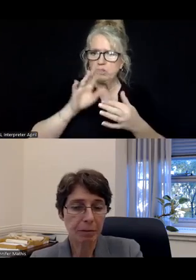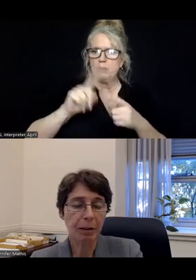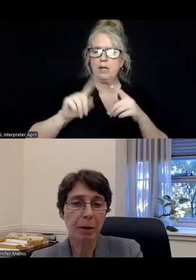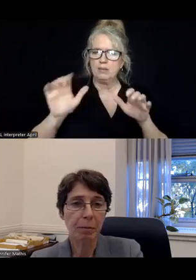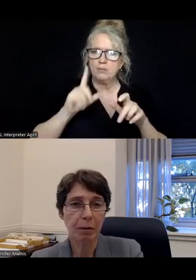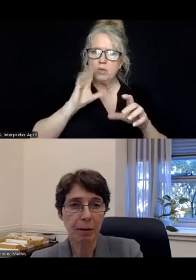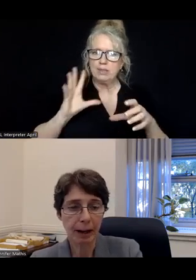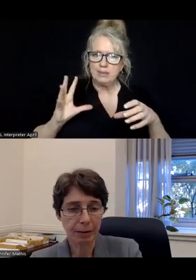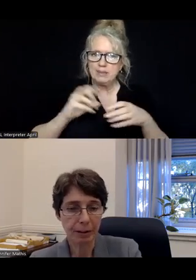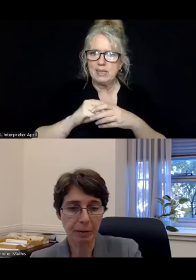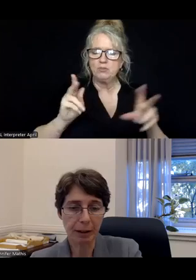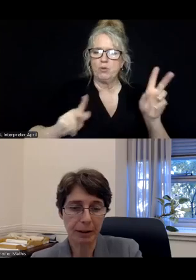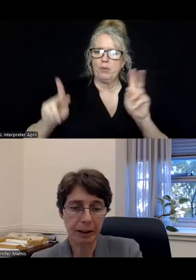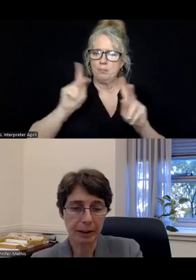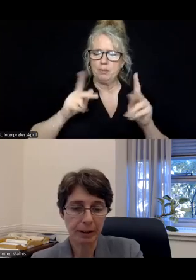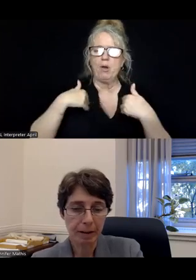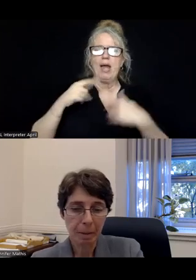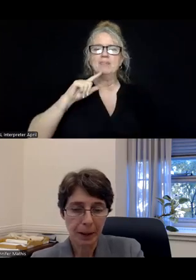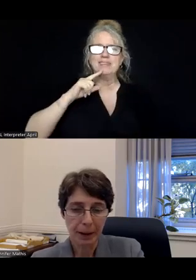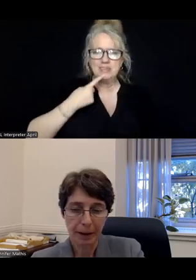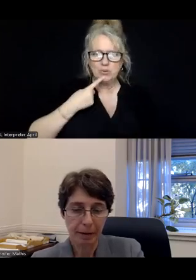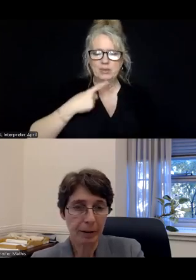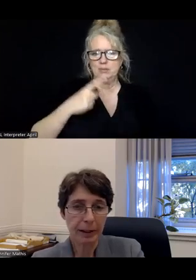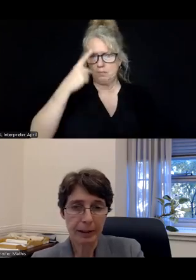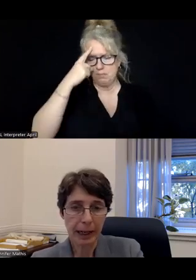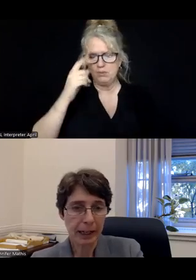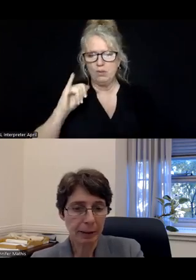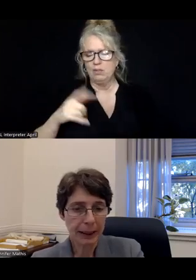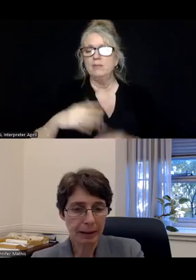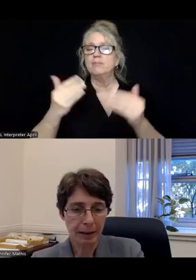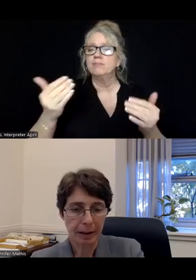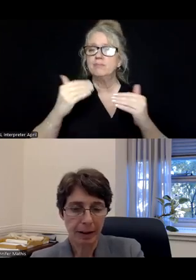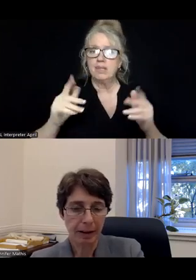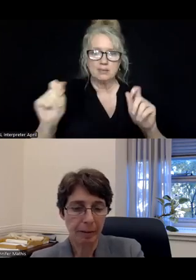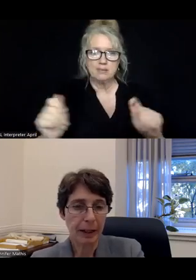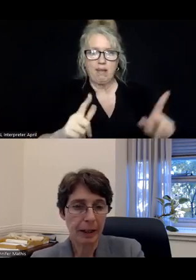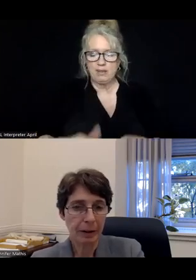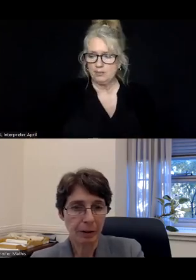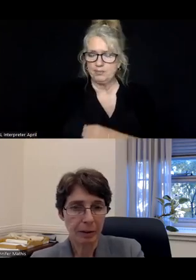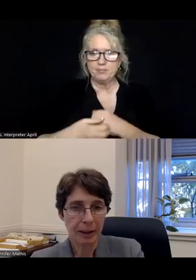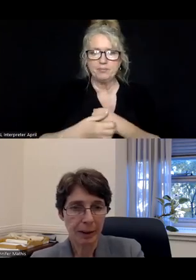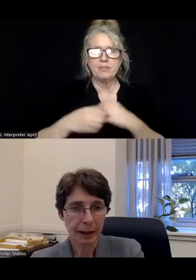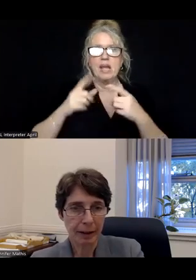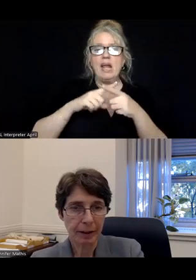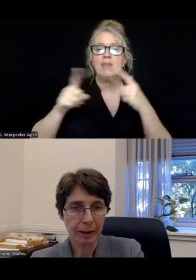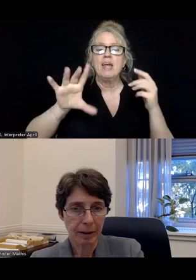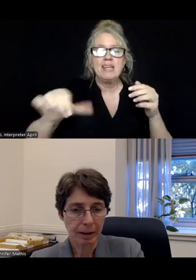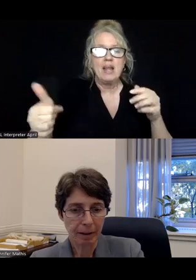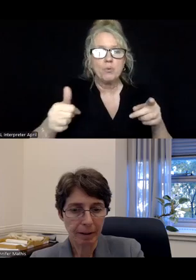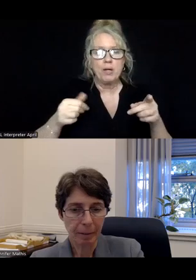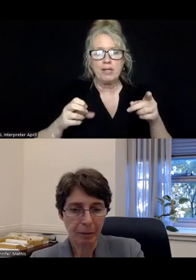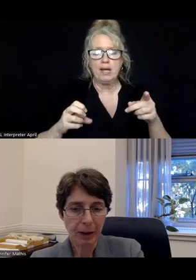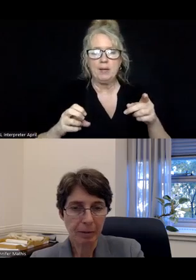engage with people who have serious mental illness. And next slide, please. In another Olmstead matter,